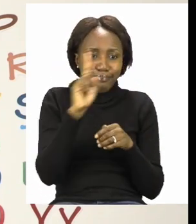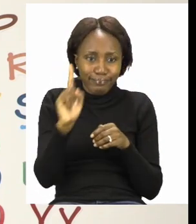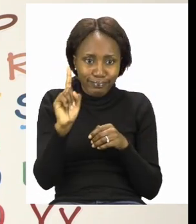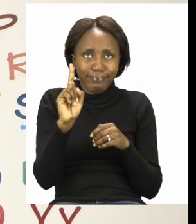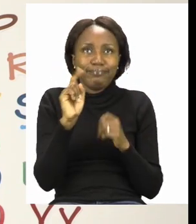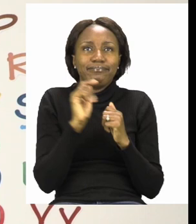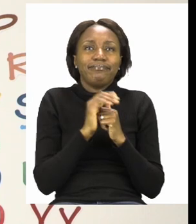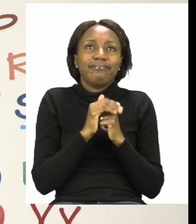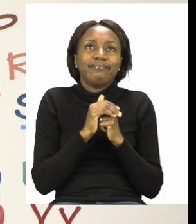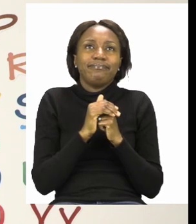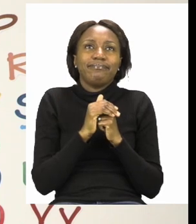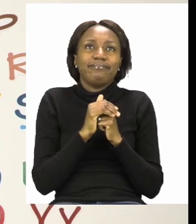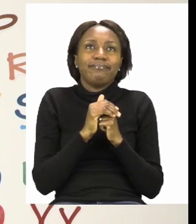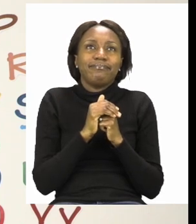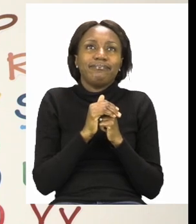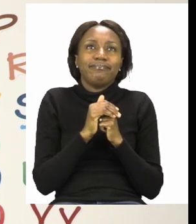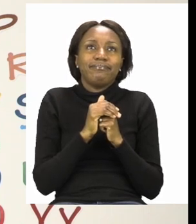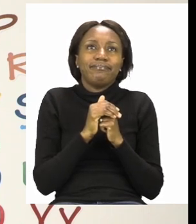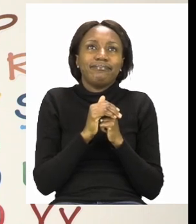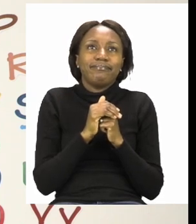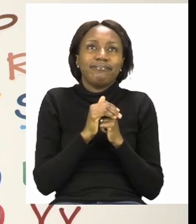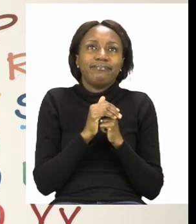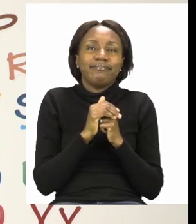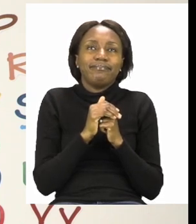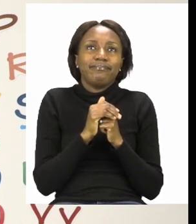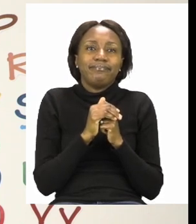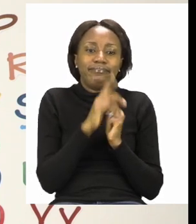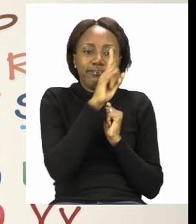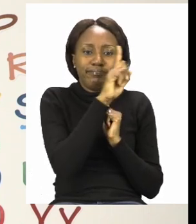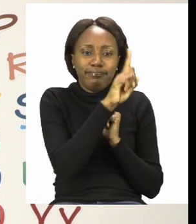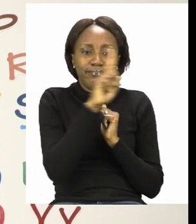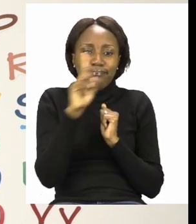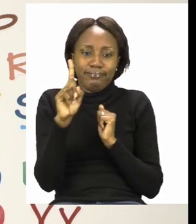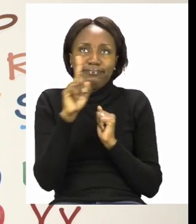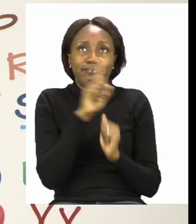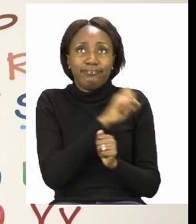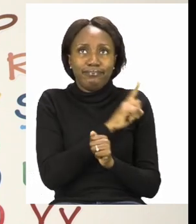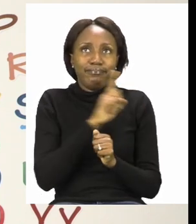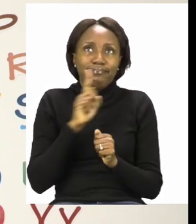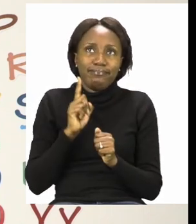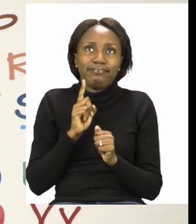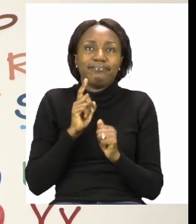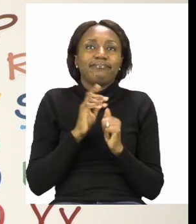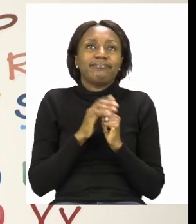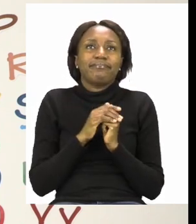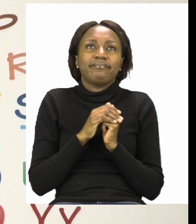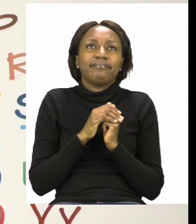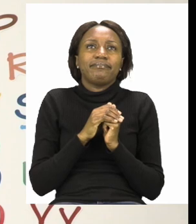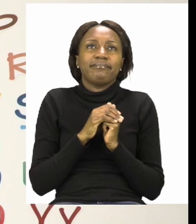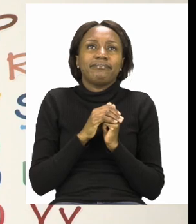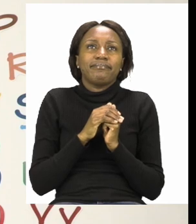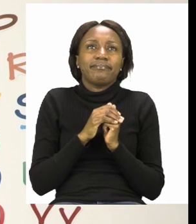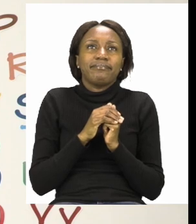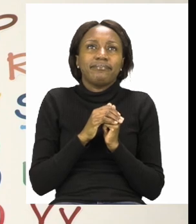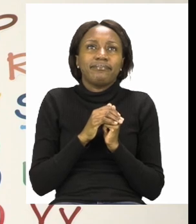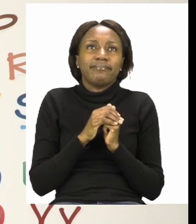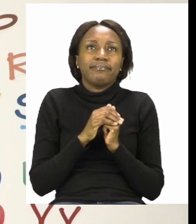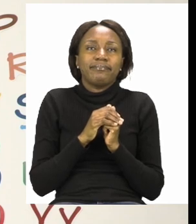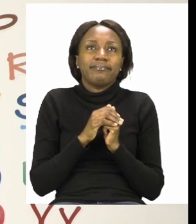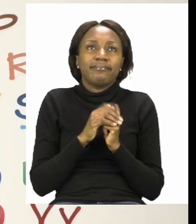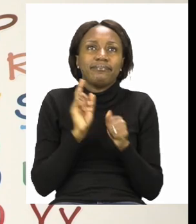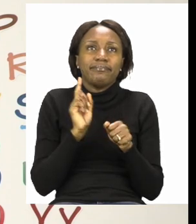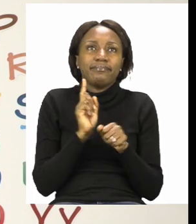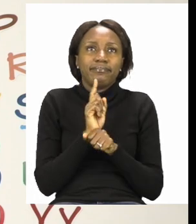one and a one. And together, they make the number 11. So, we are going to write our number